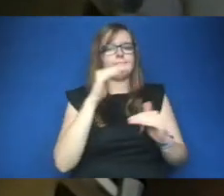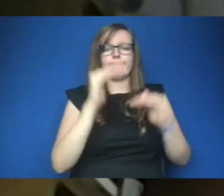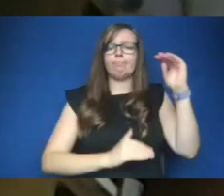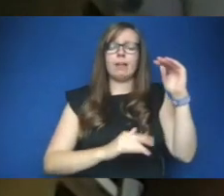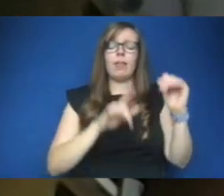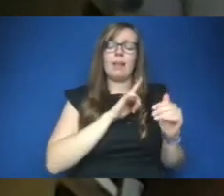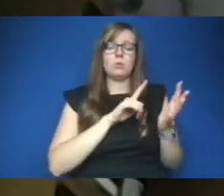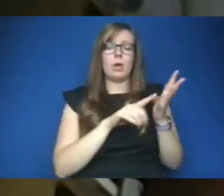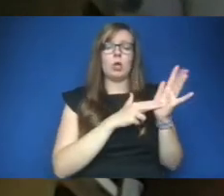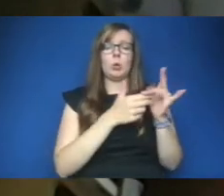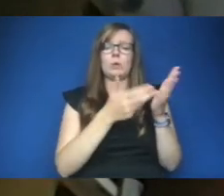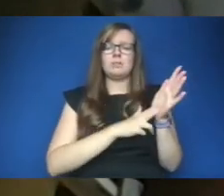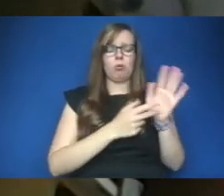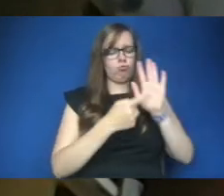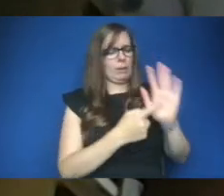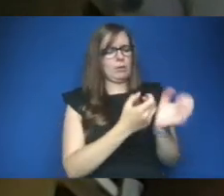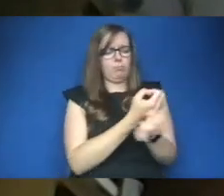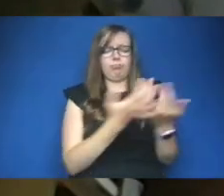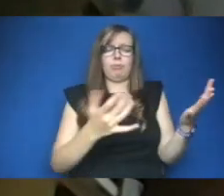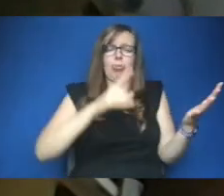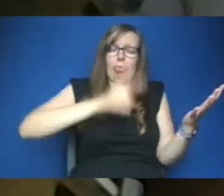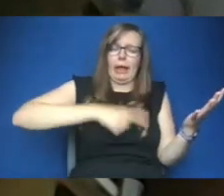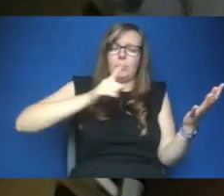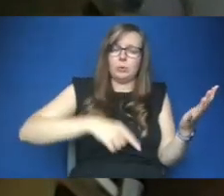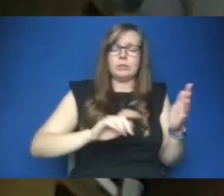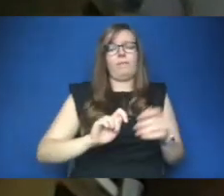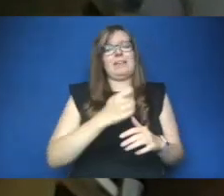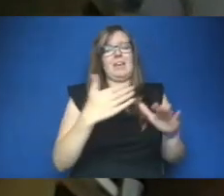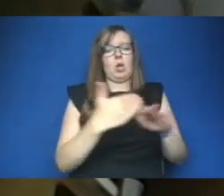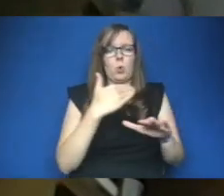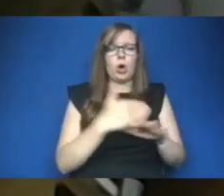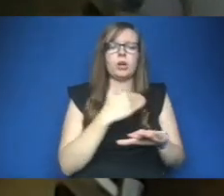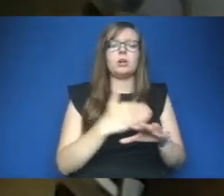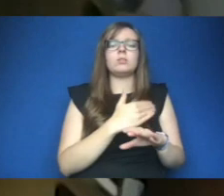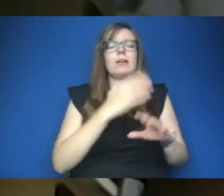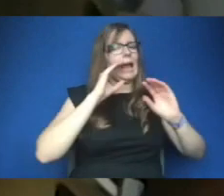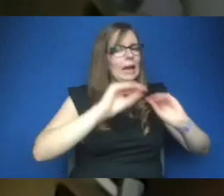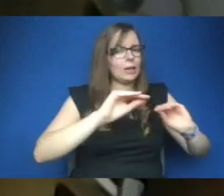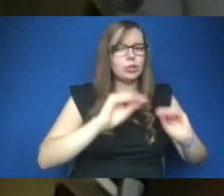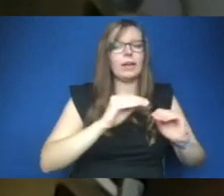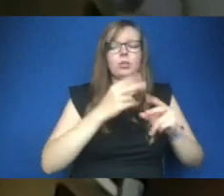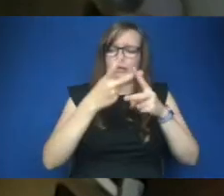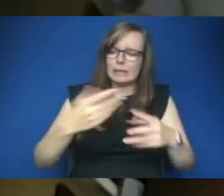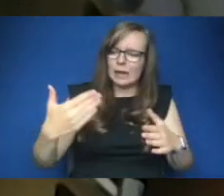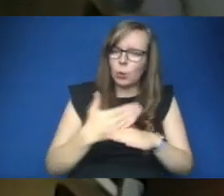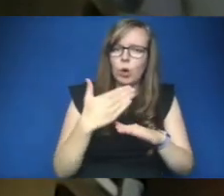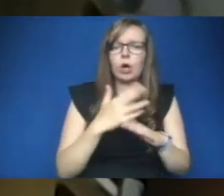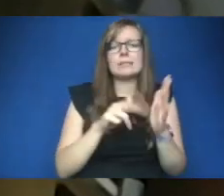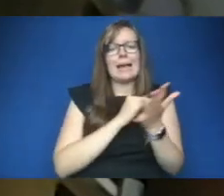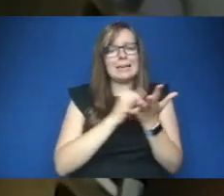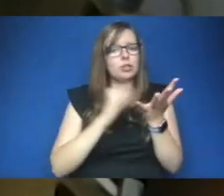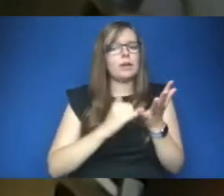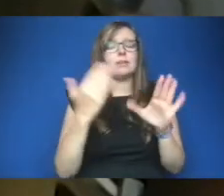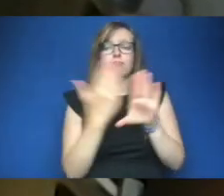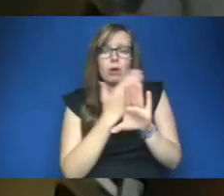hundreds of thousands of key workers social care education waste environmental services and the nhs private third